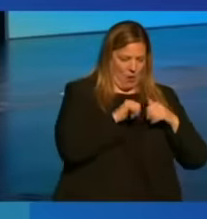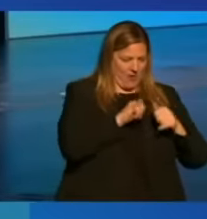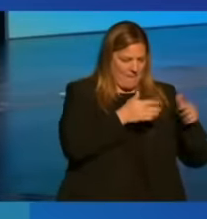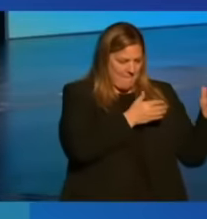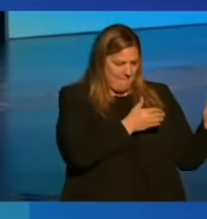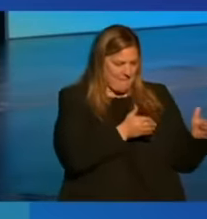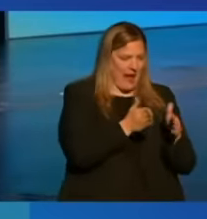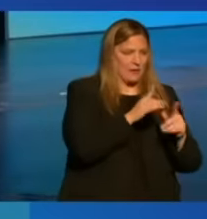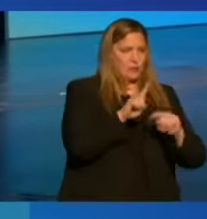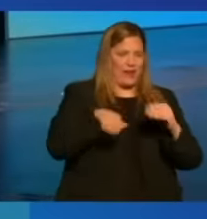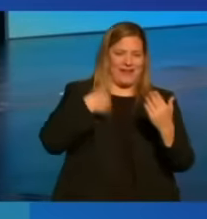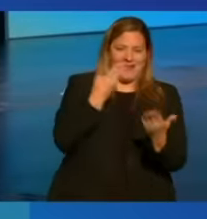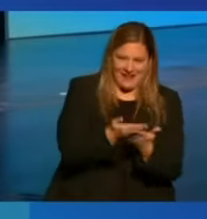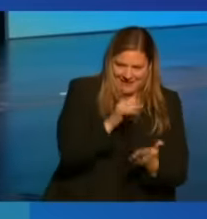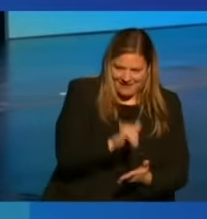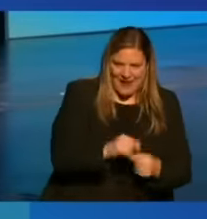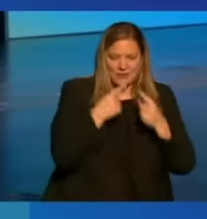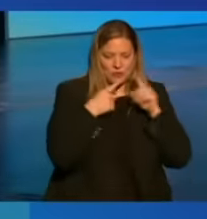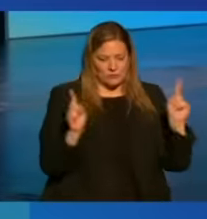in order to get there.